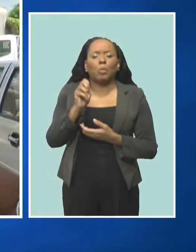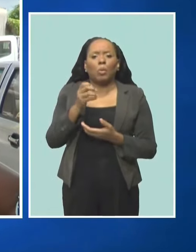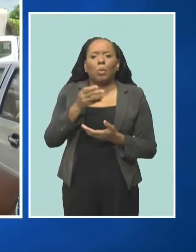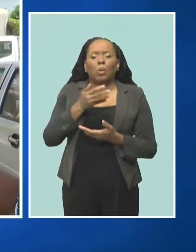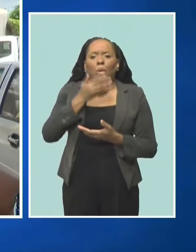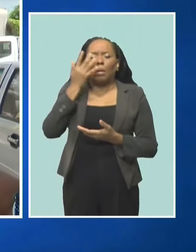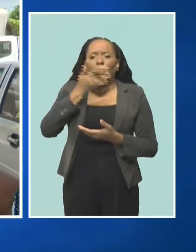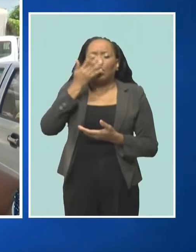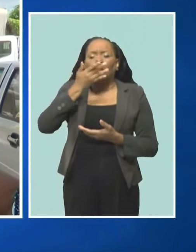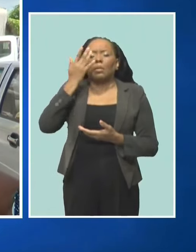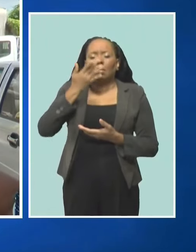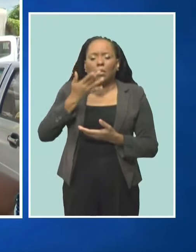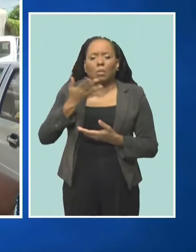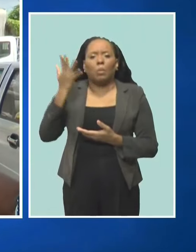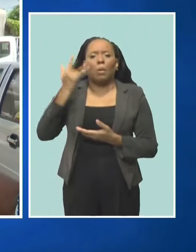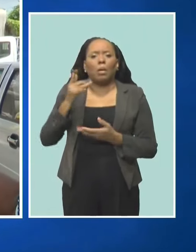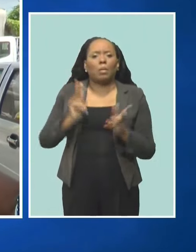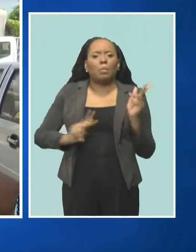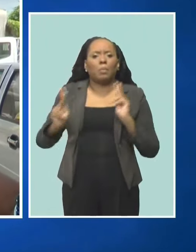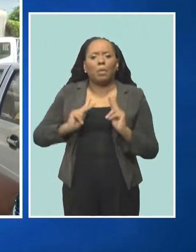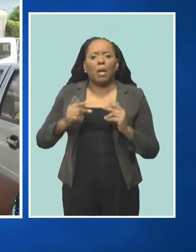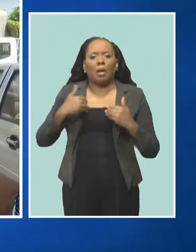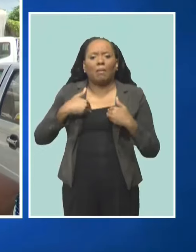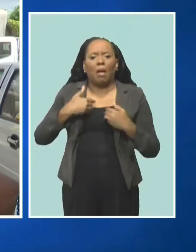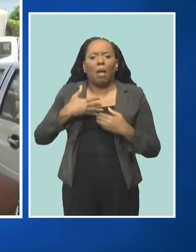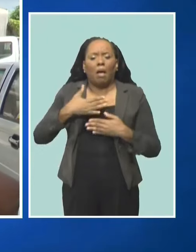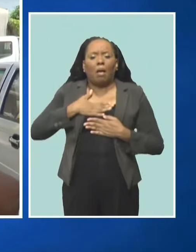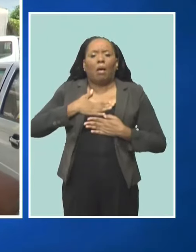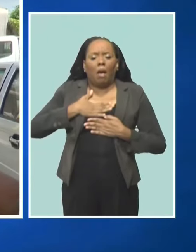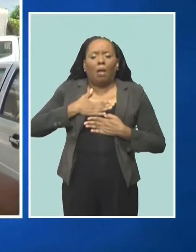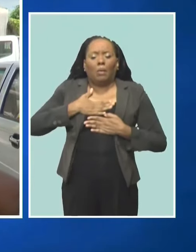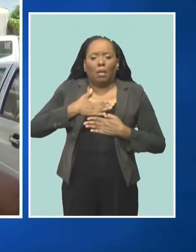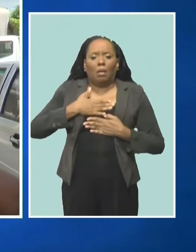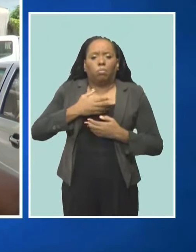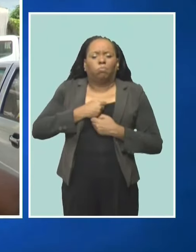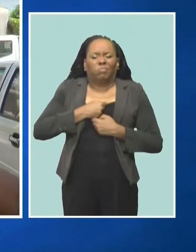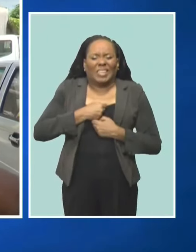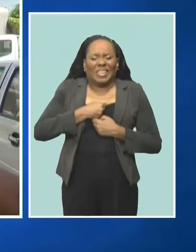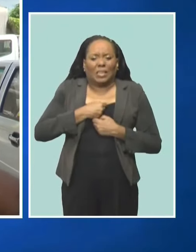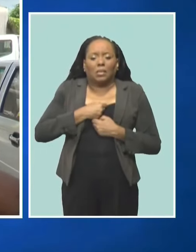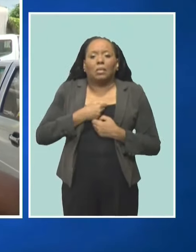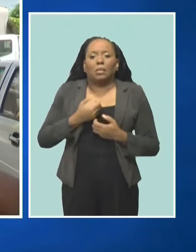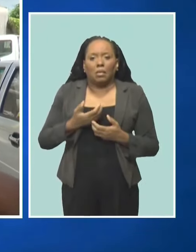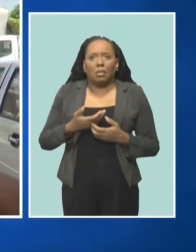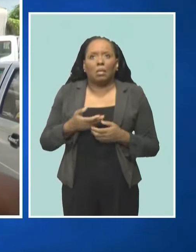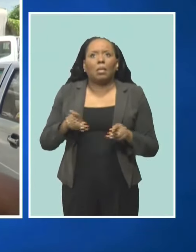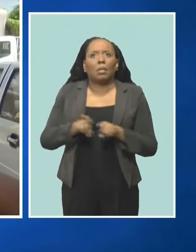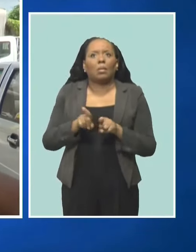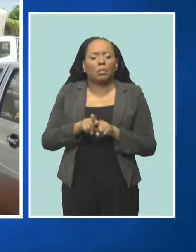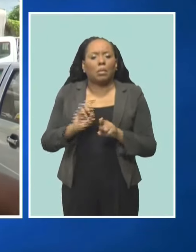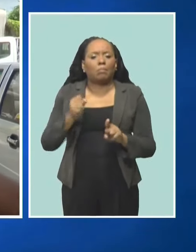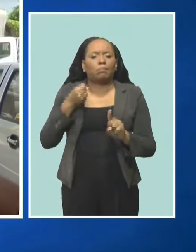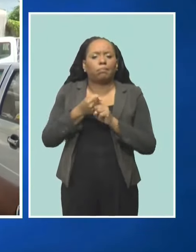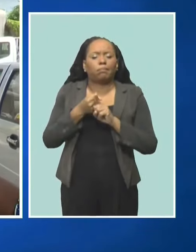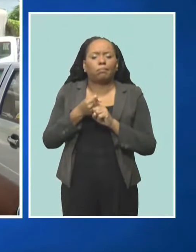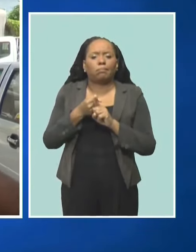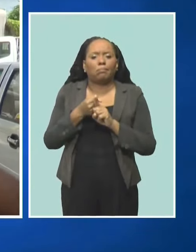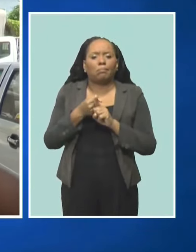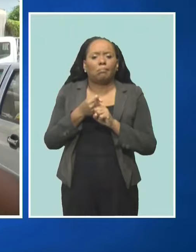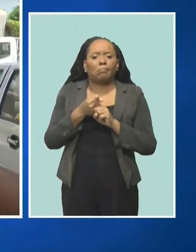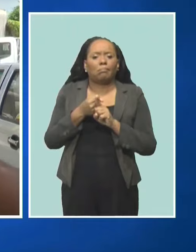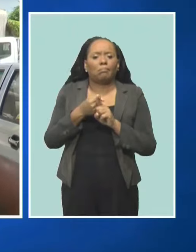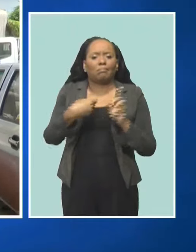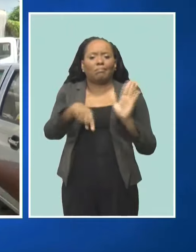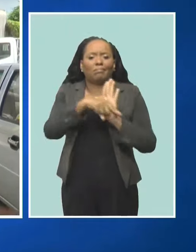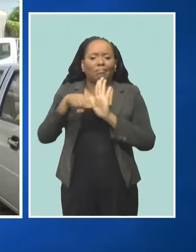asthmatic. In addition to that, it reduces the impact of greenhouse gases on the environment. The Barbados Fire Service